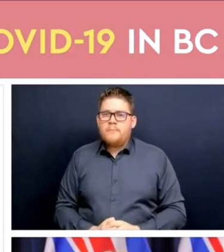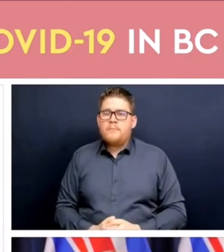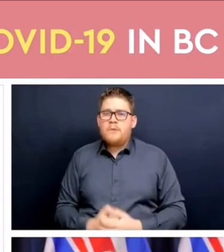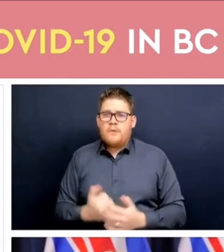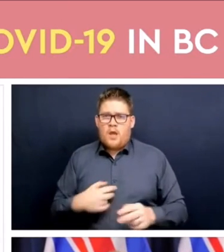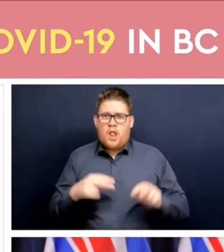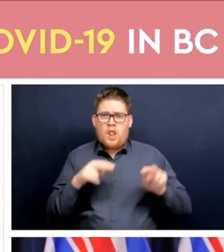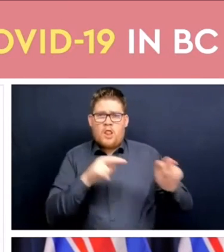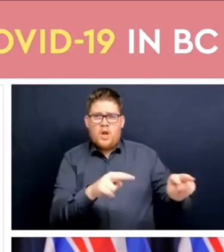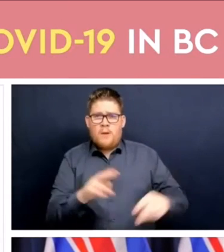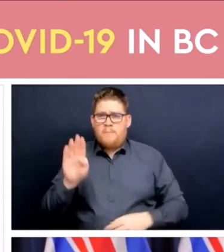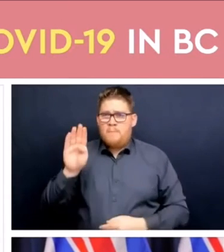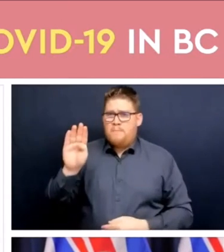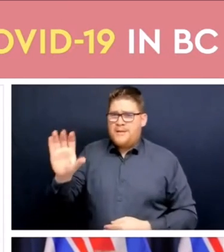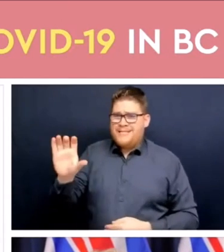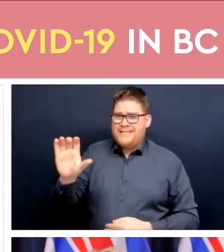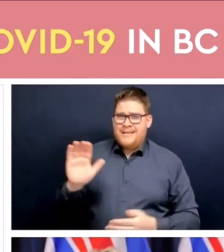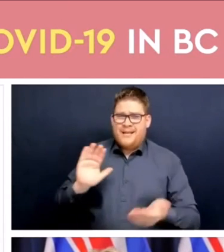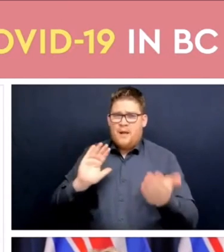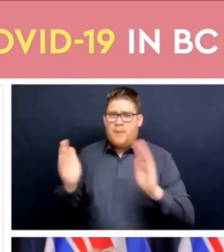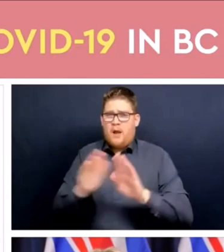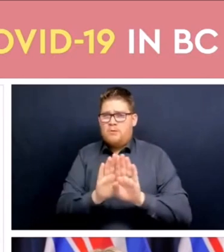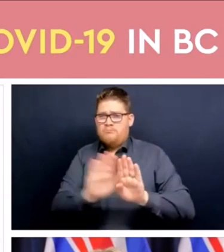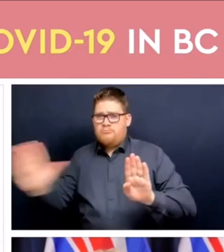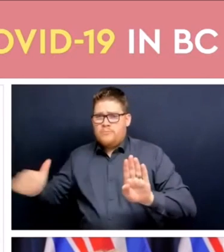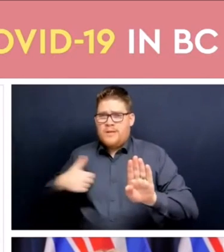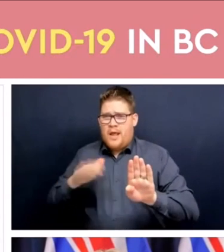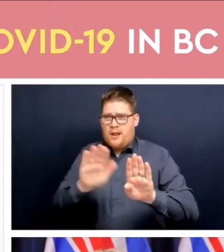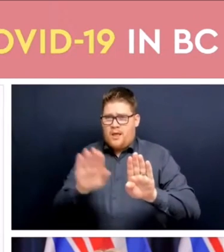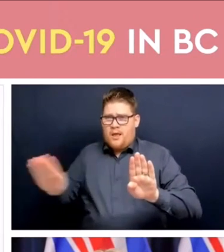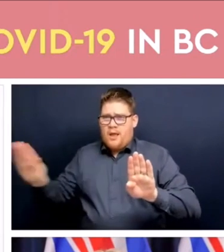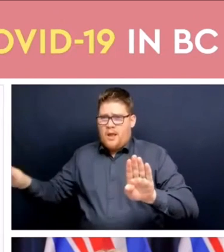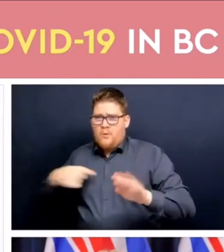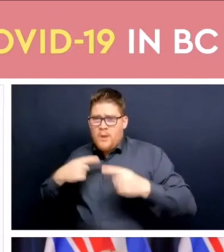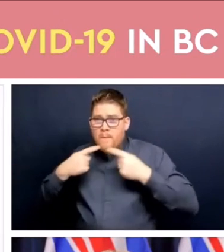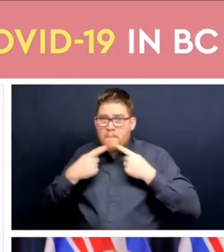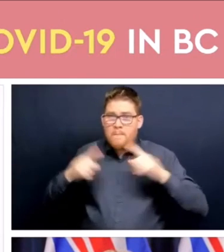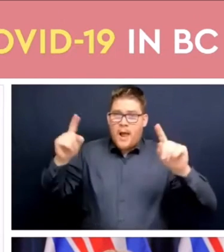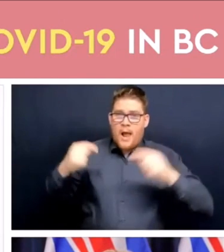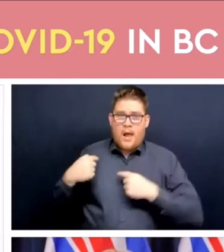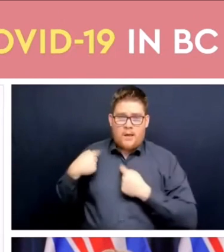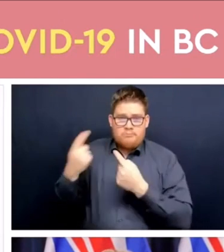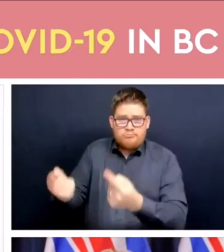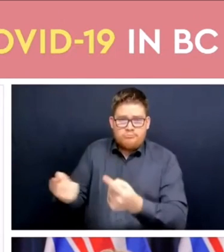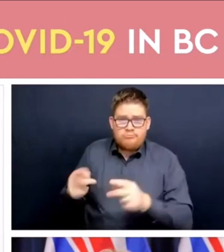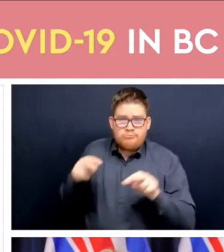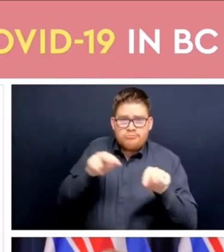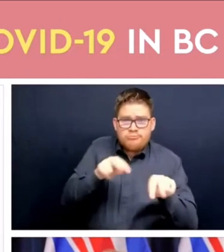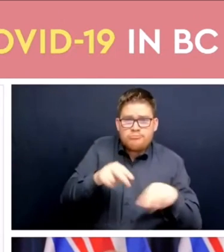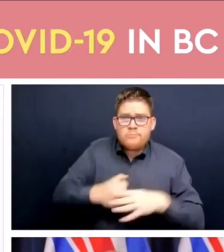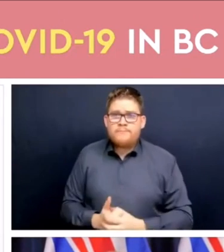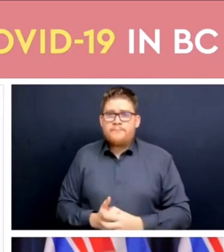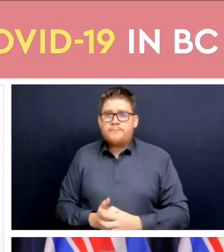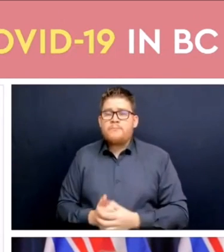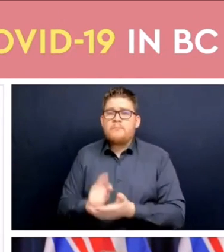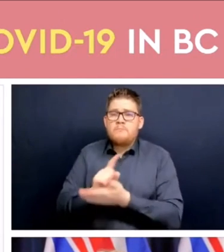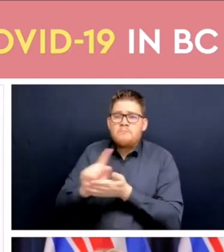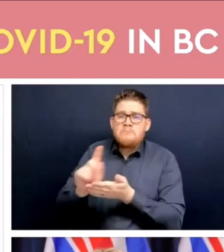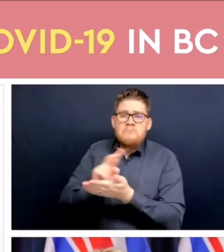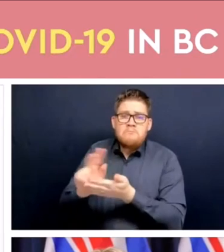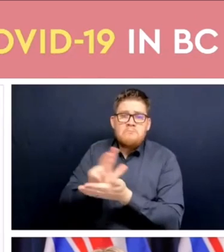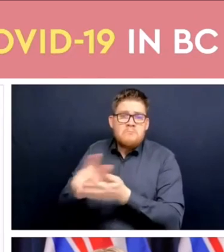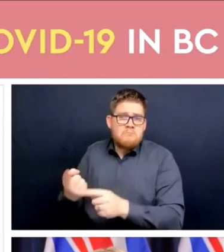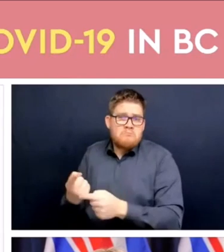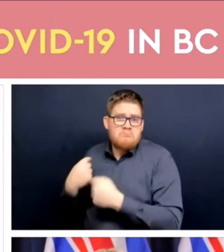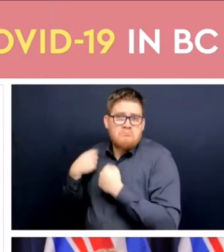have been effective in our approach and this is just looking at how we have managed to come through the last few weeks with our Omicron wave we